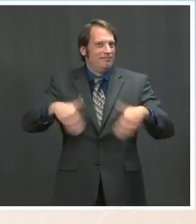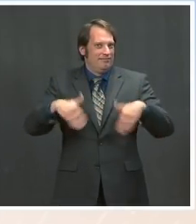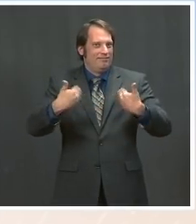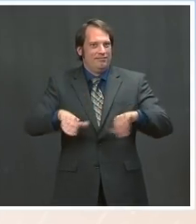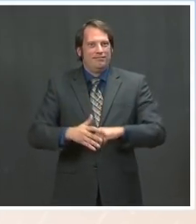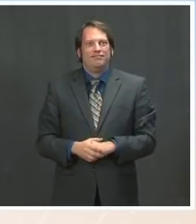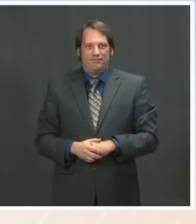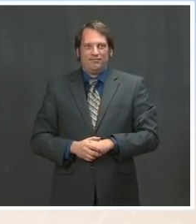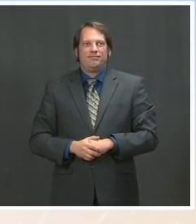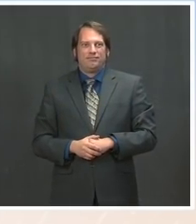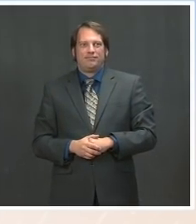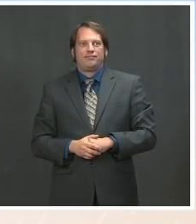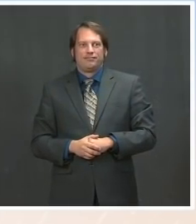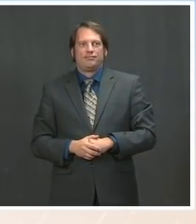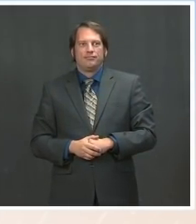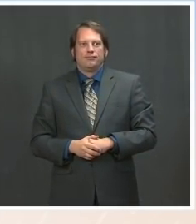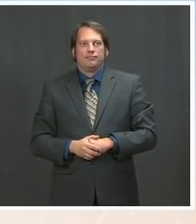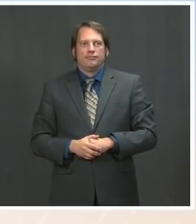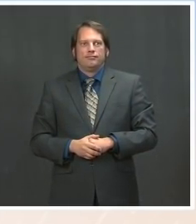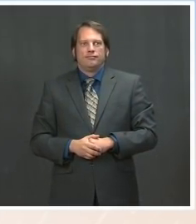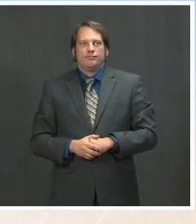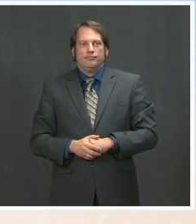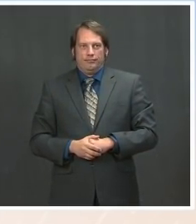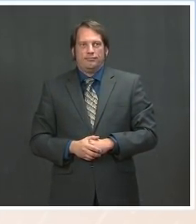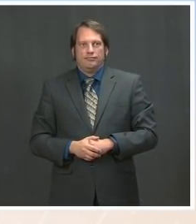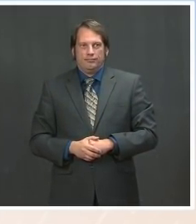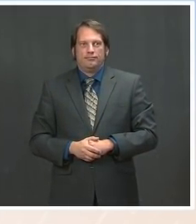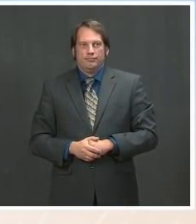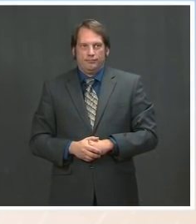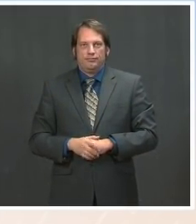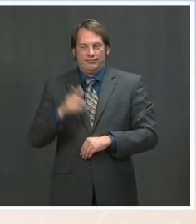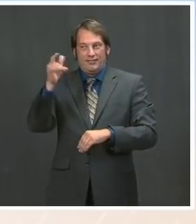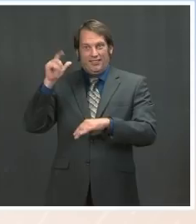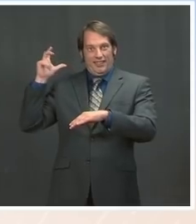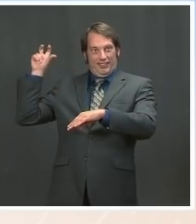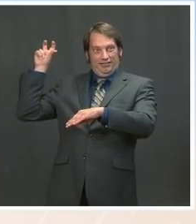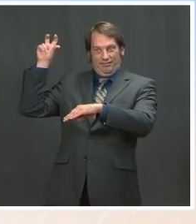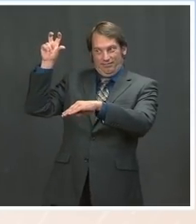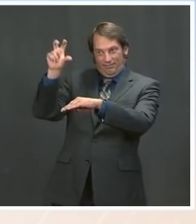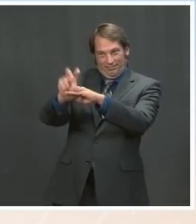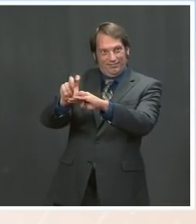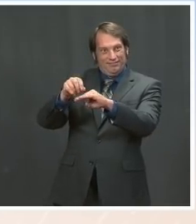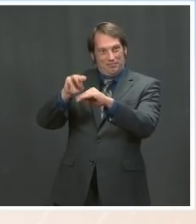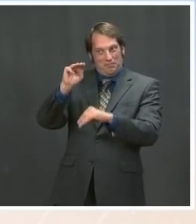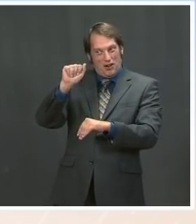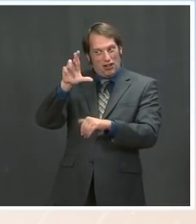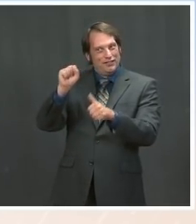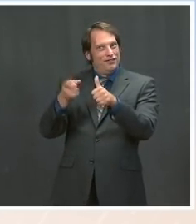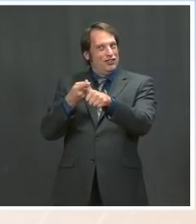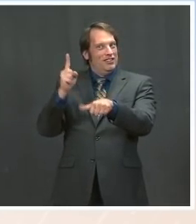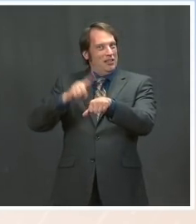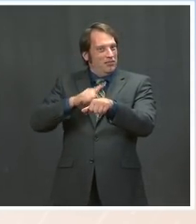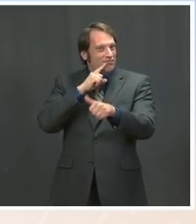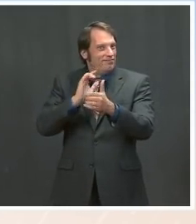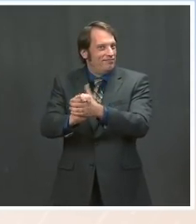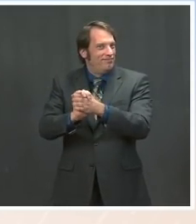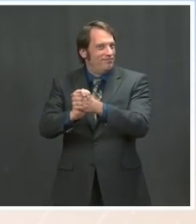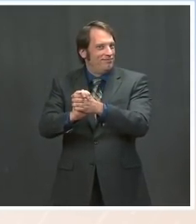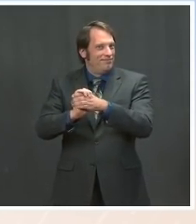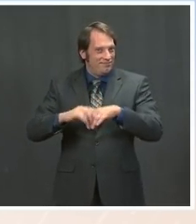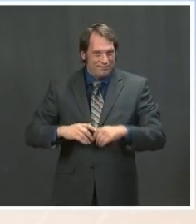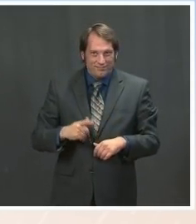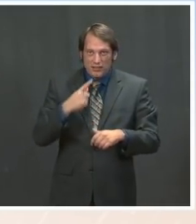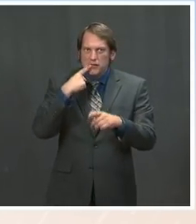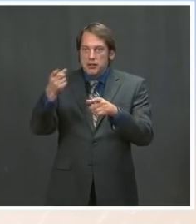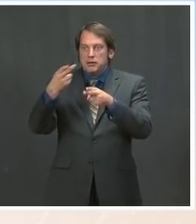early this morning performed the first-ever powered flight on a world beyond Earth. And this brief flight now paves the way for more extensive